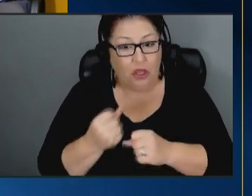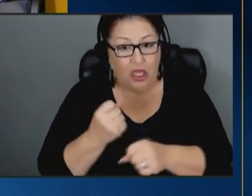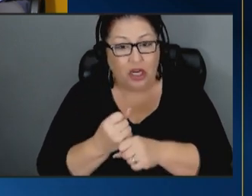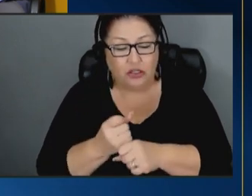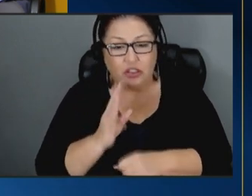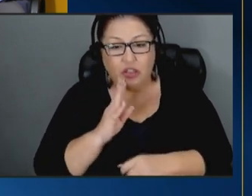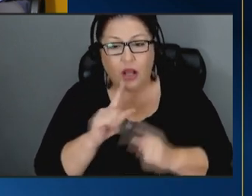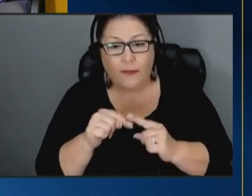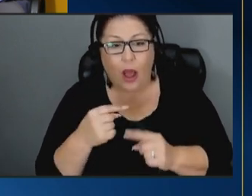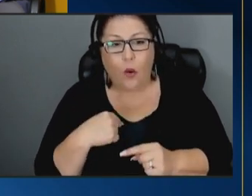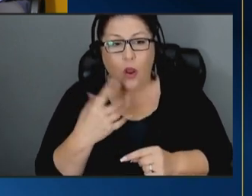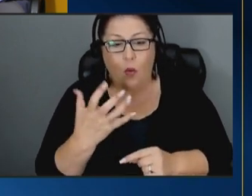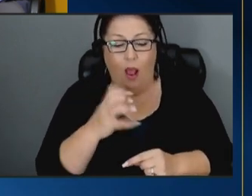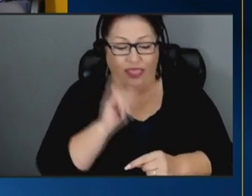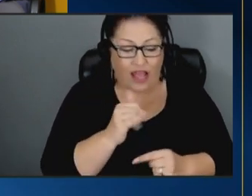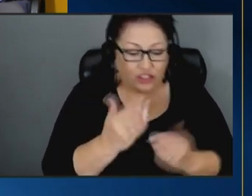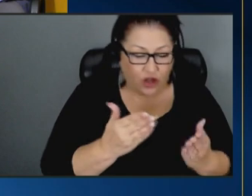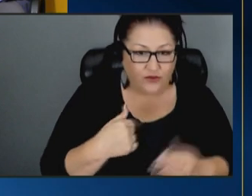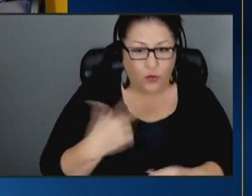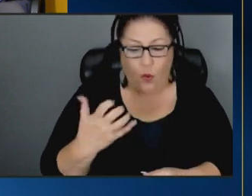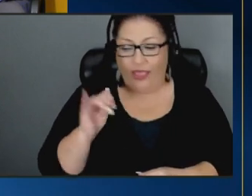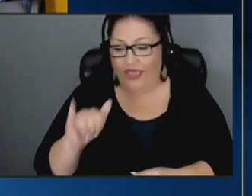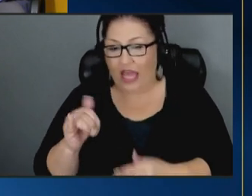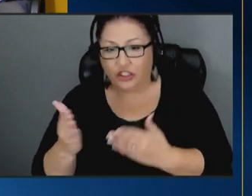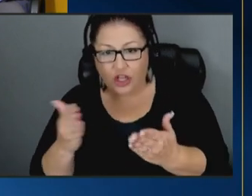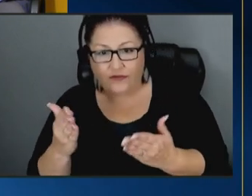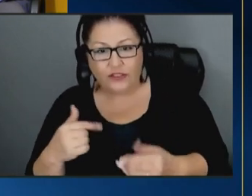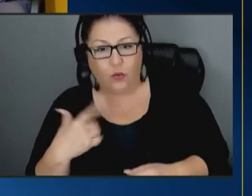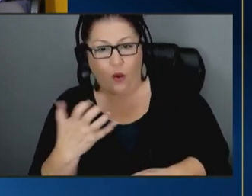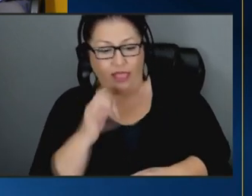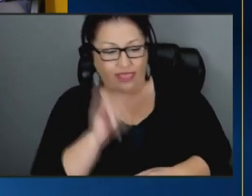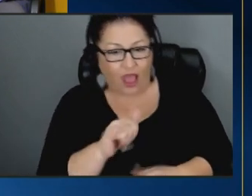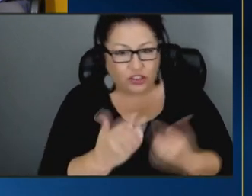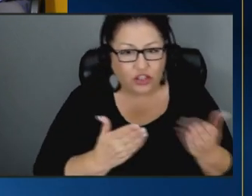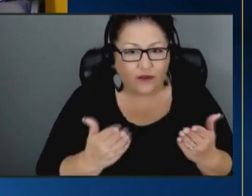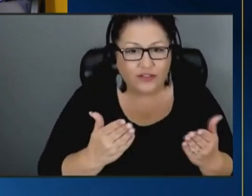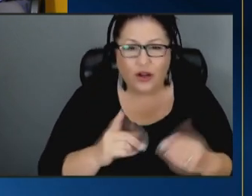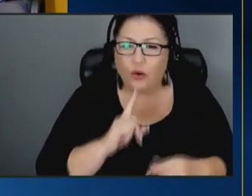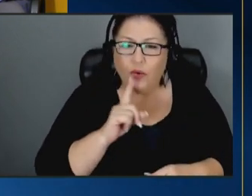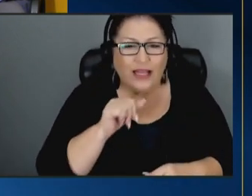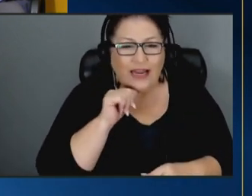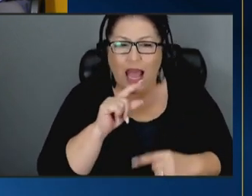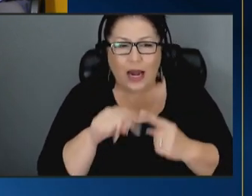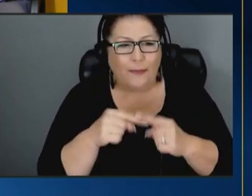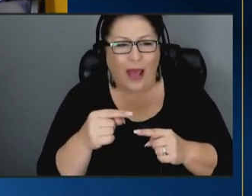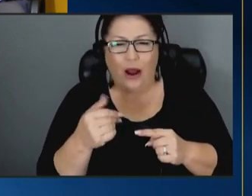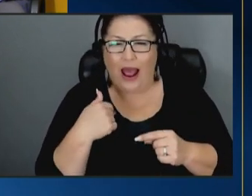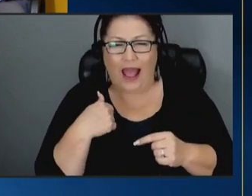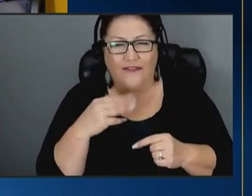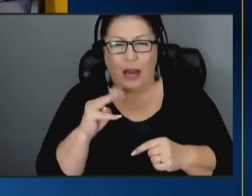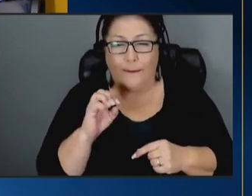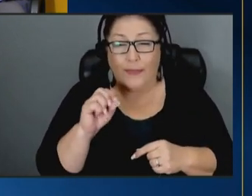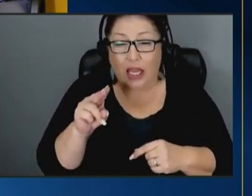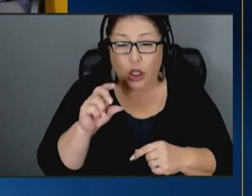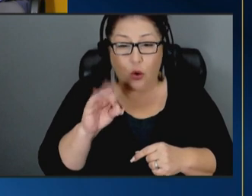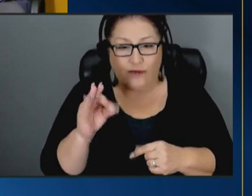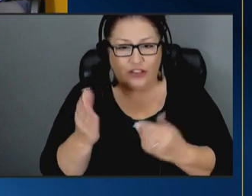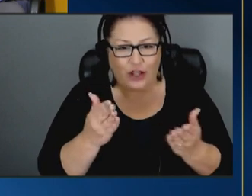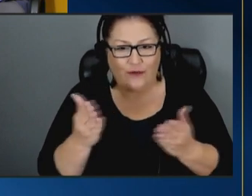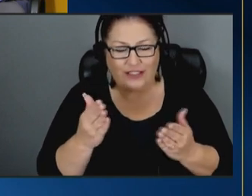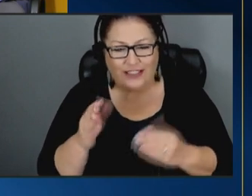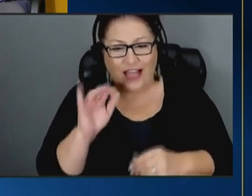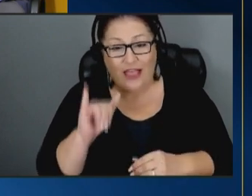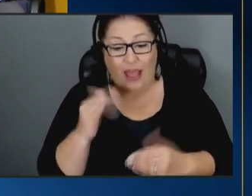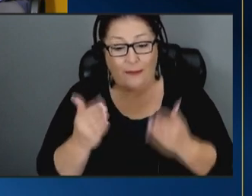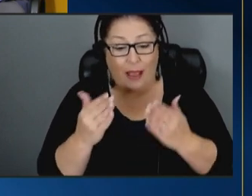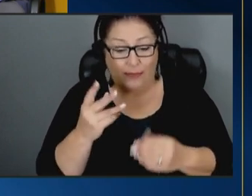about we want this service we want this service we want this service want this service it's really not about having a menu of services because those menu of services that you may see on